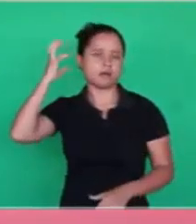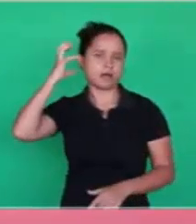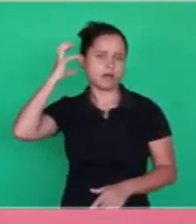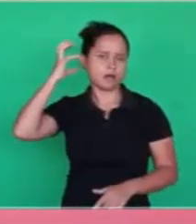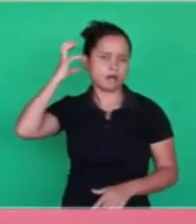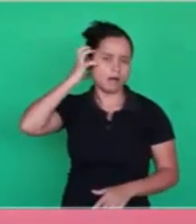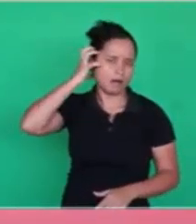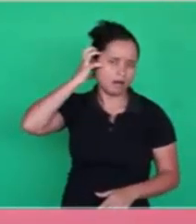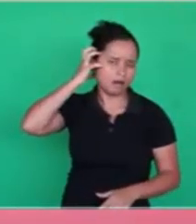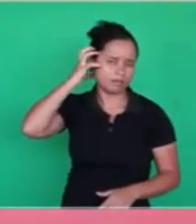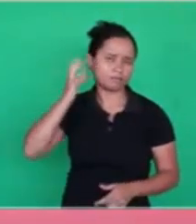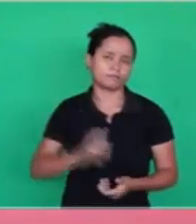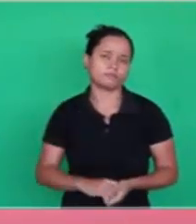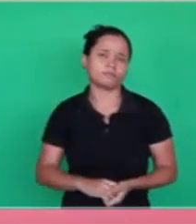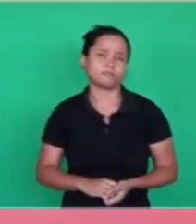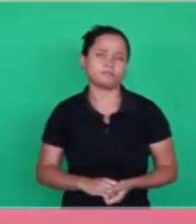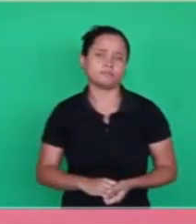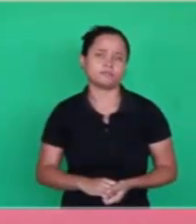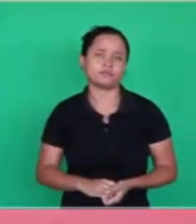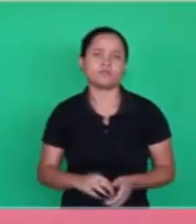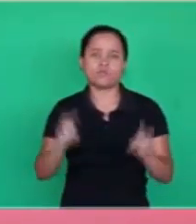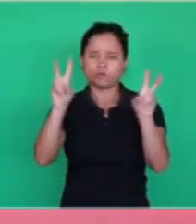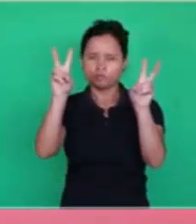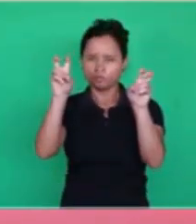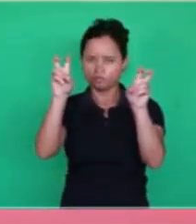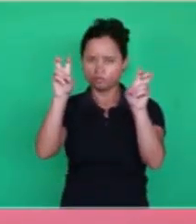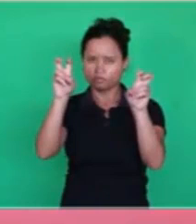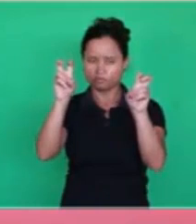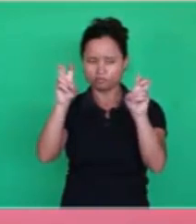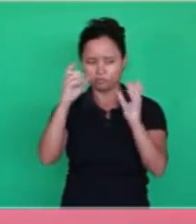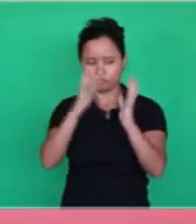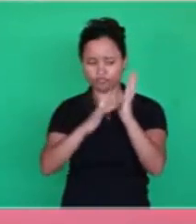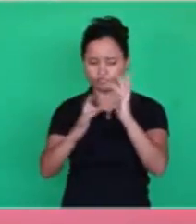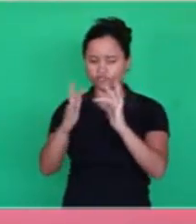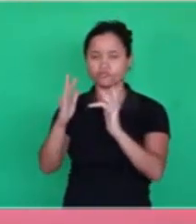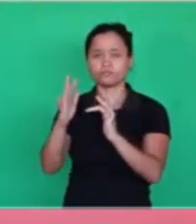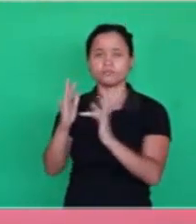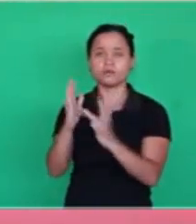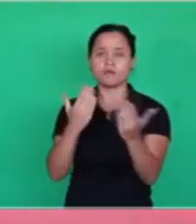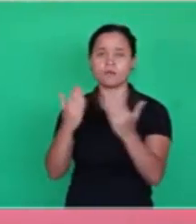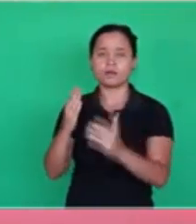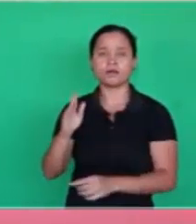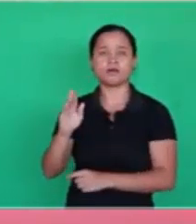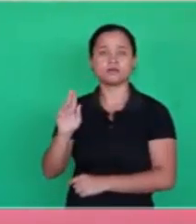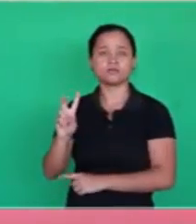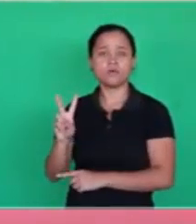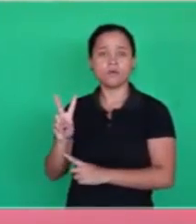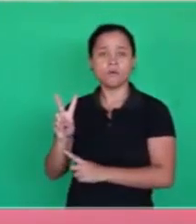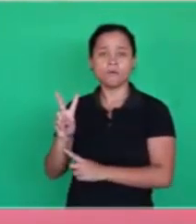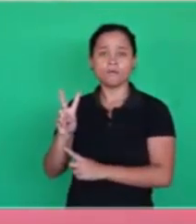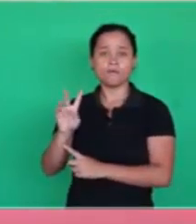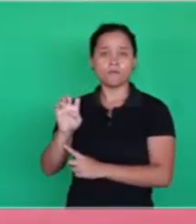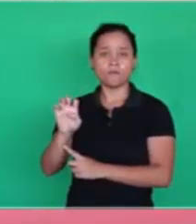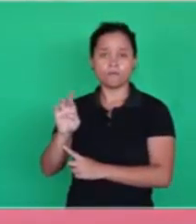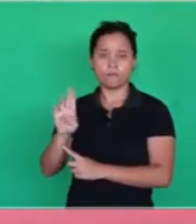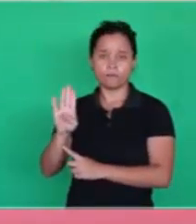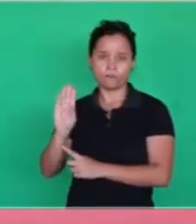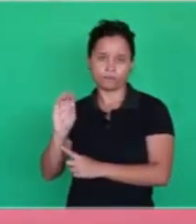about this topic of Jesus as the word, I'd like to know